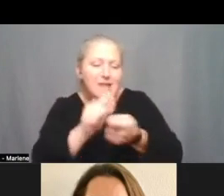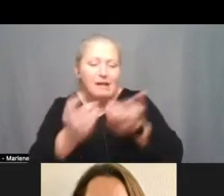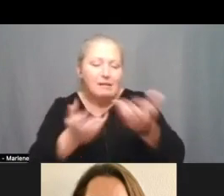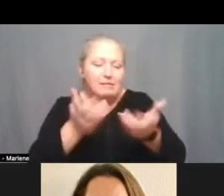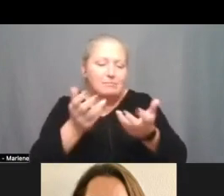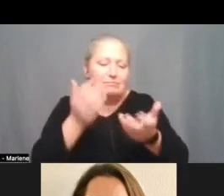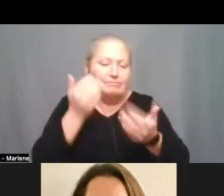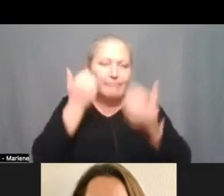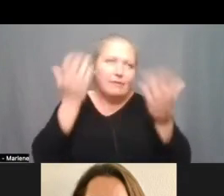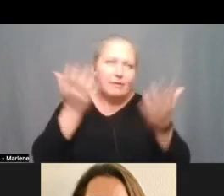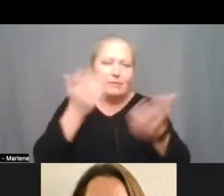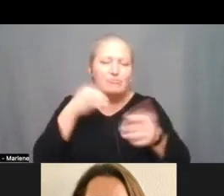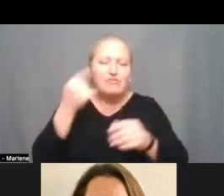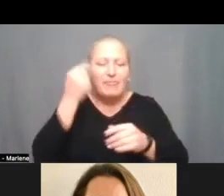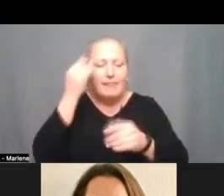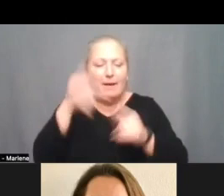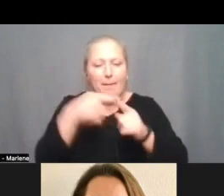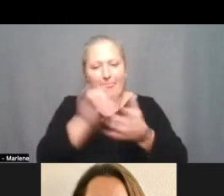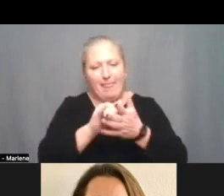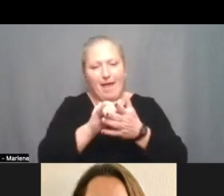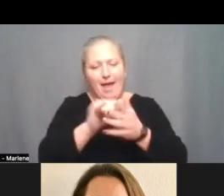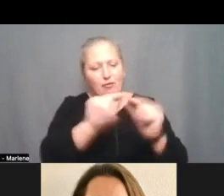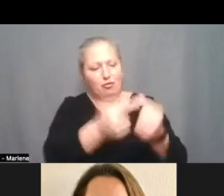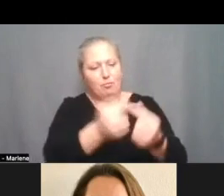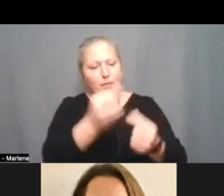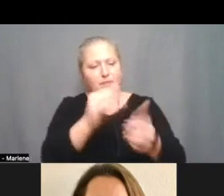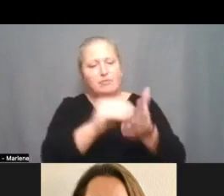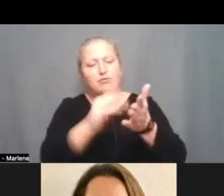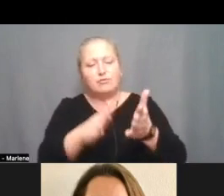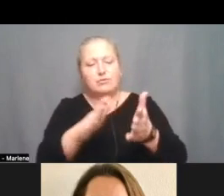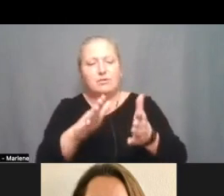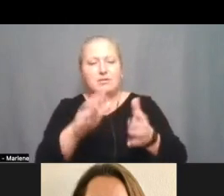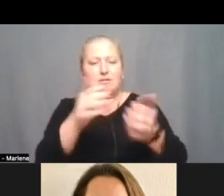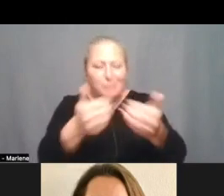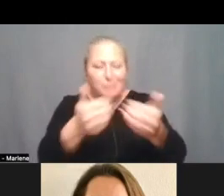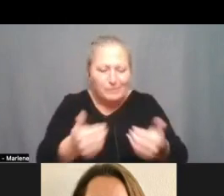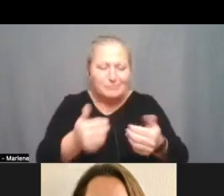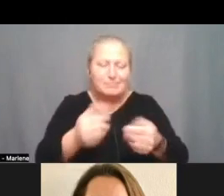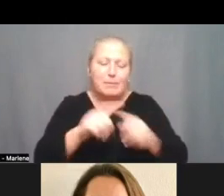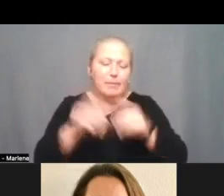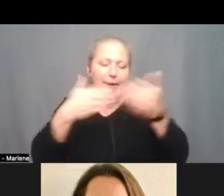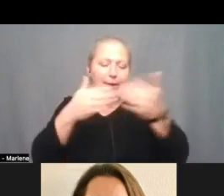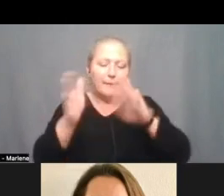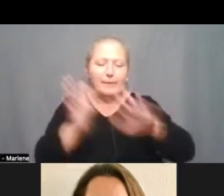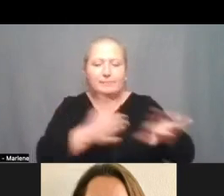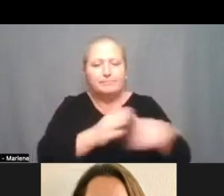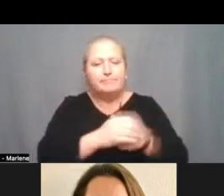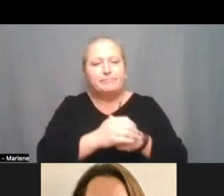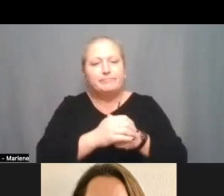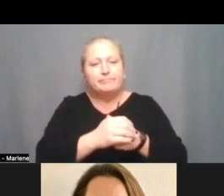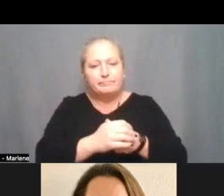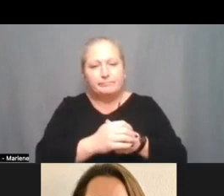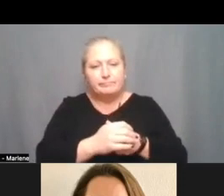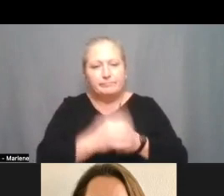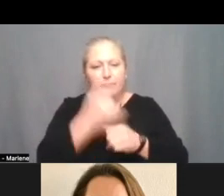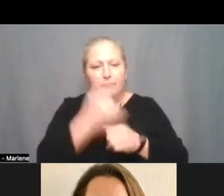i don't know i'm just thinking about like that population of of students as well kind of broken down into this but anyways um there was one other